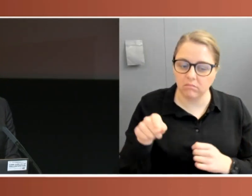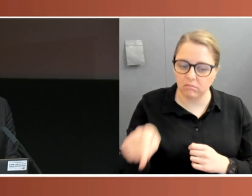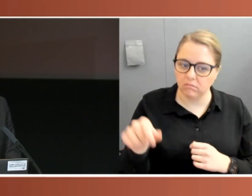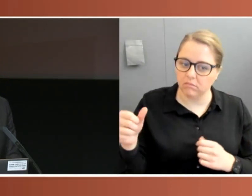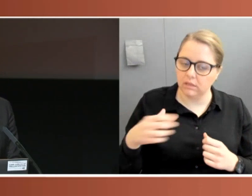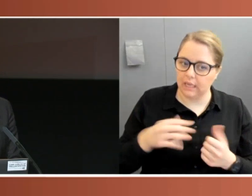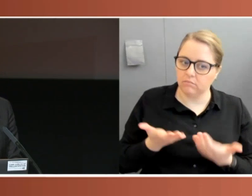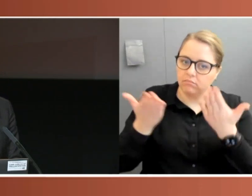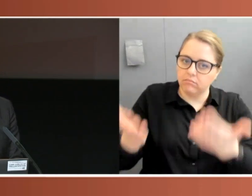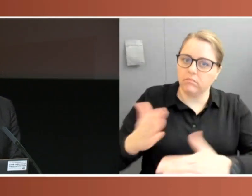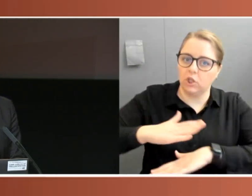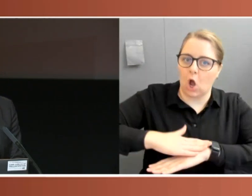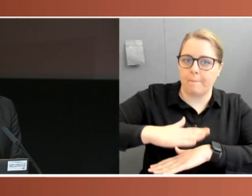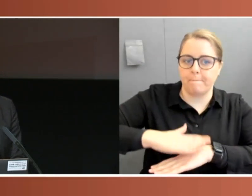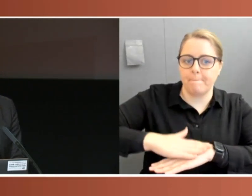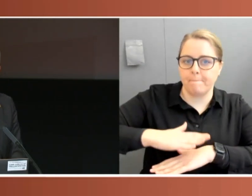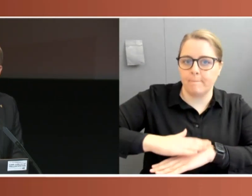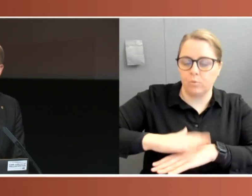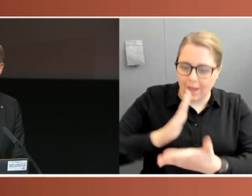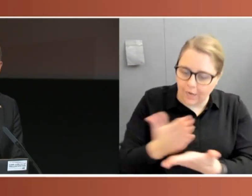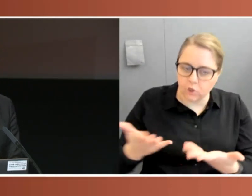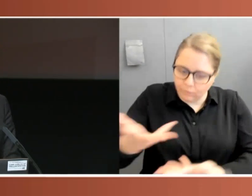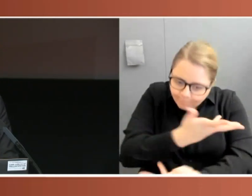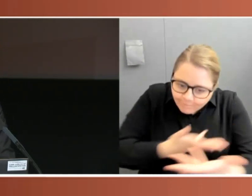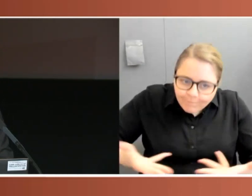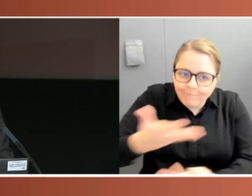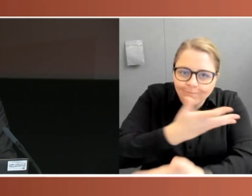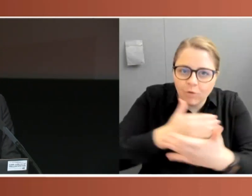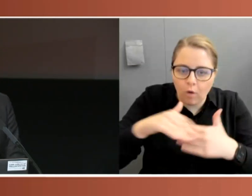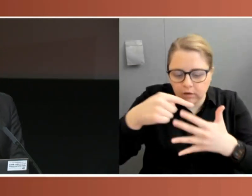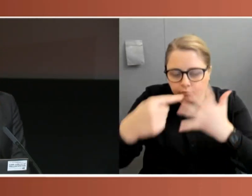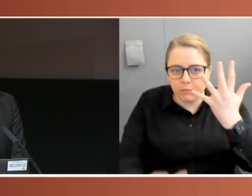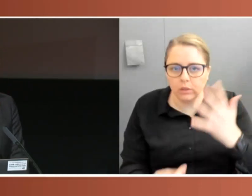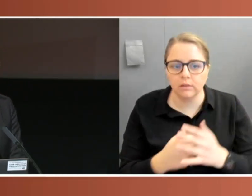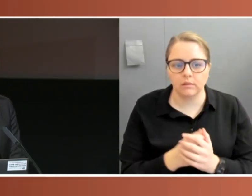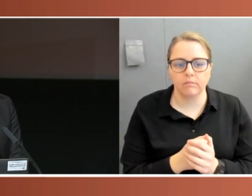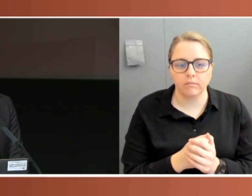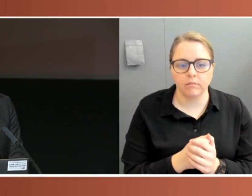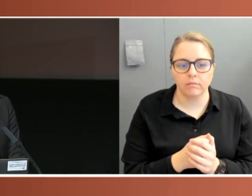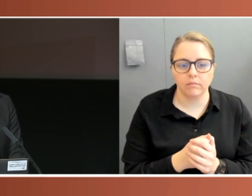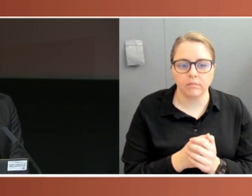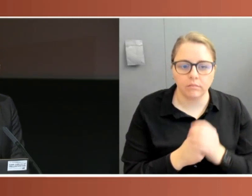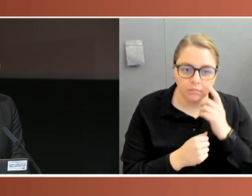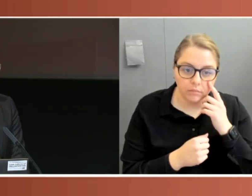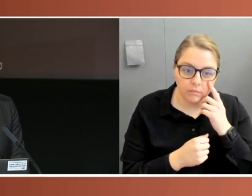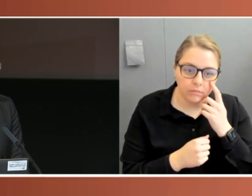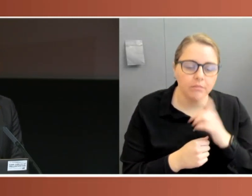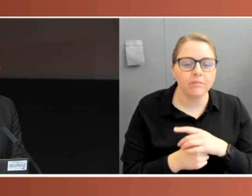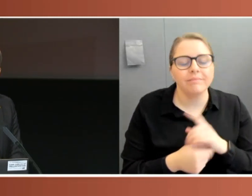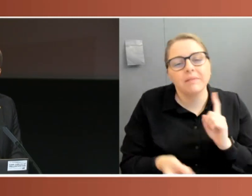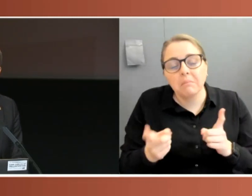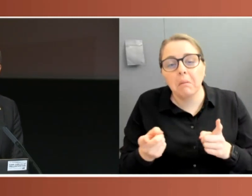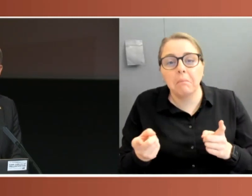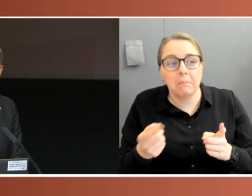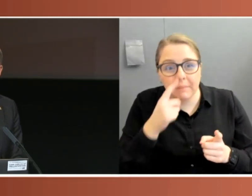key measures and issues. And there's always a risk during a crisis that parliament meets, but it's tokenistic. It's a rubber stamp. It doesn't do